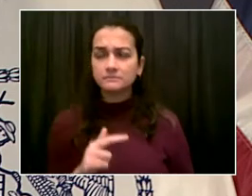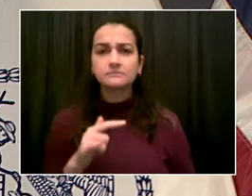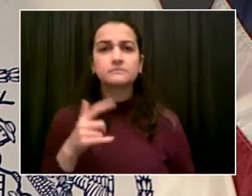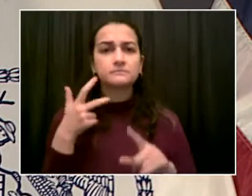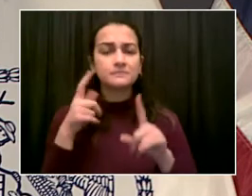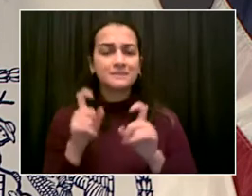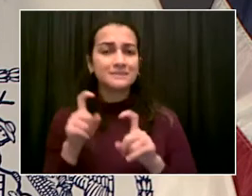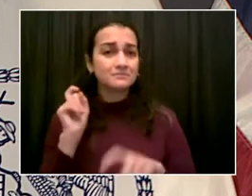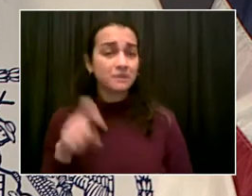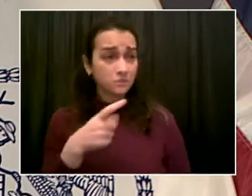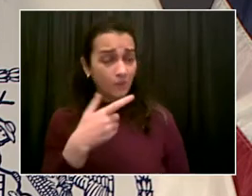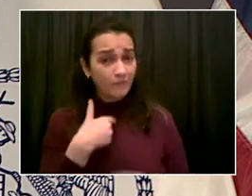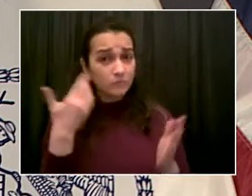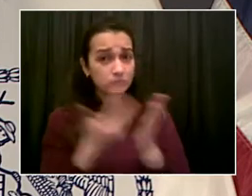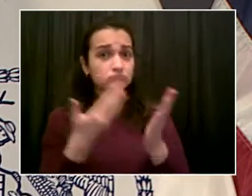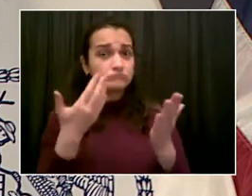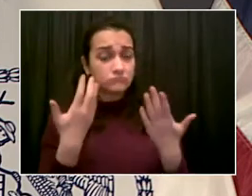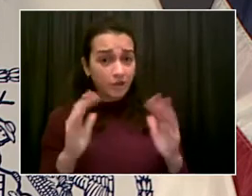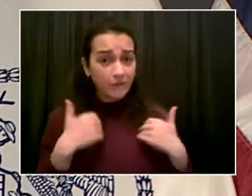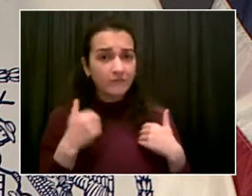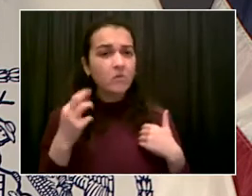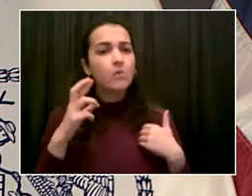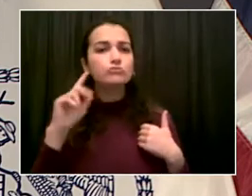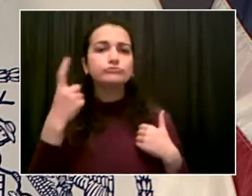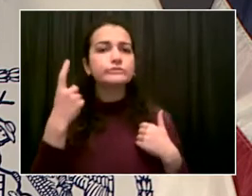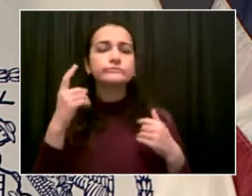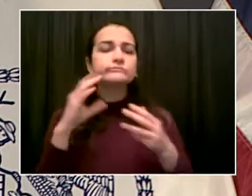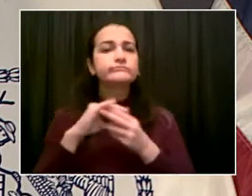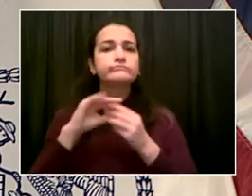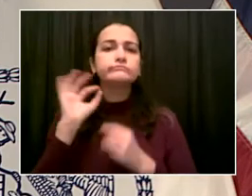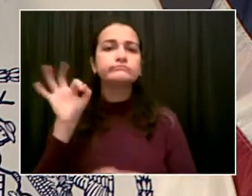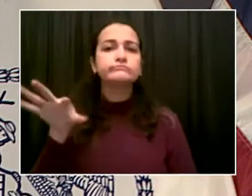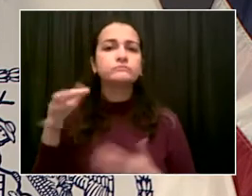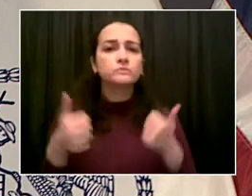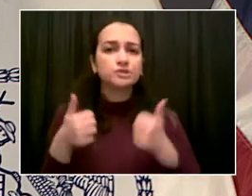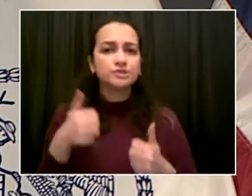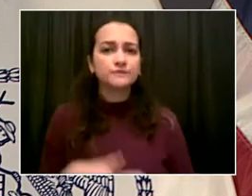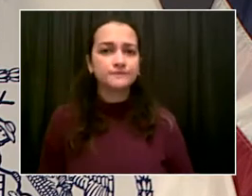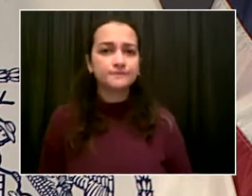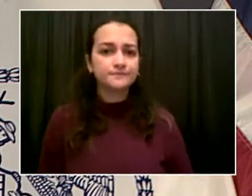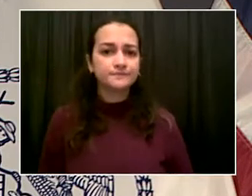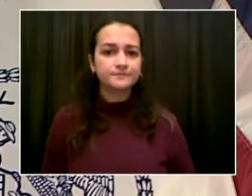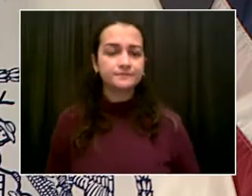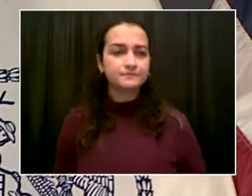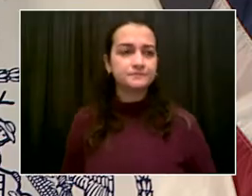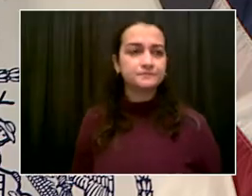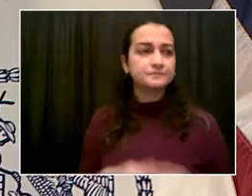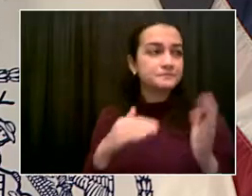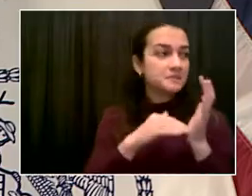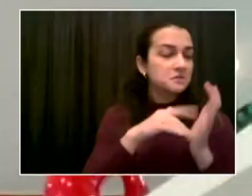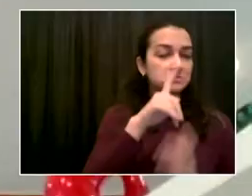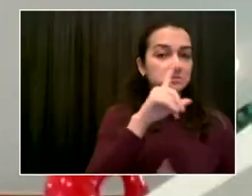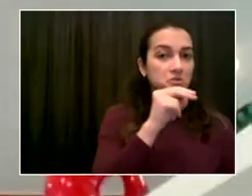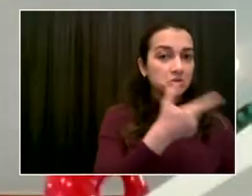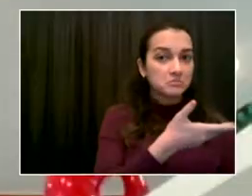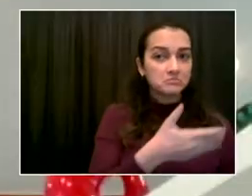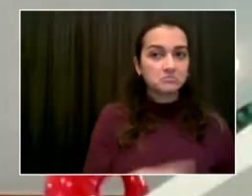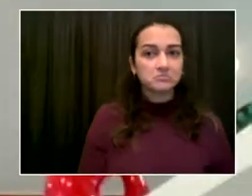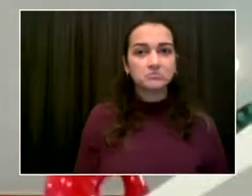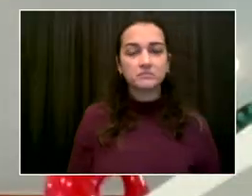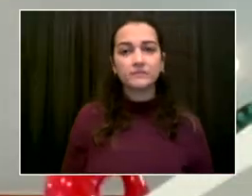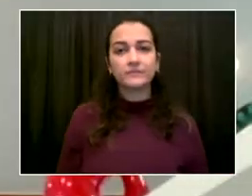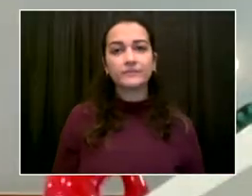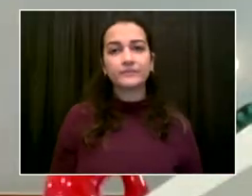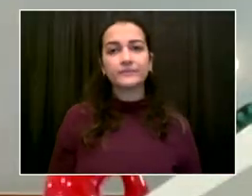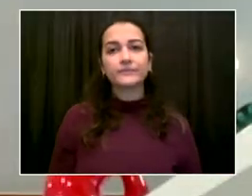Yeah, sure. Thanks, Michael. So these tests are not currently required. What we do is when we get the information from the Department of Homeland